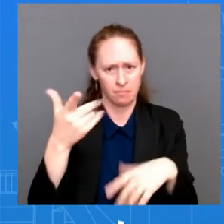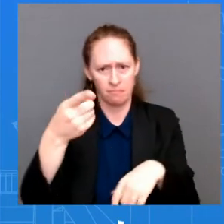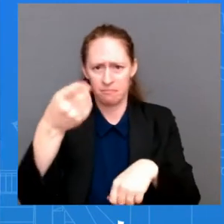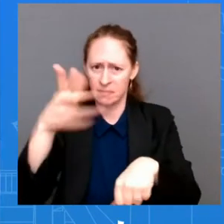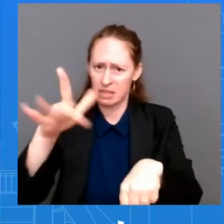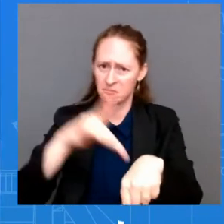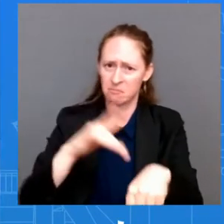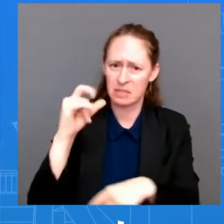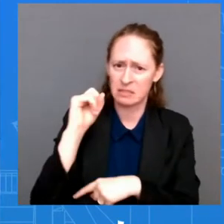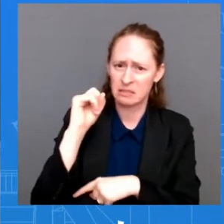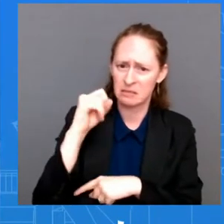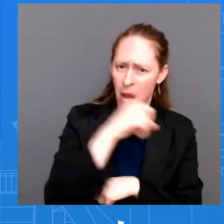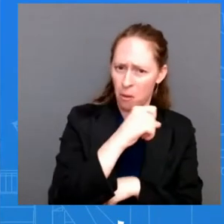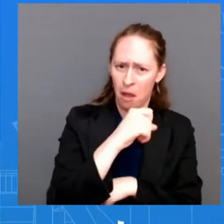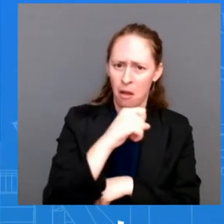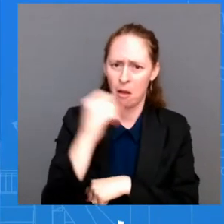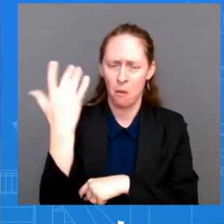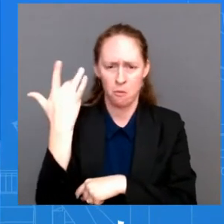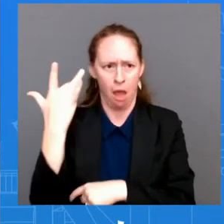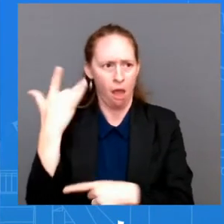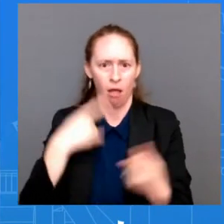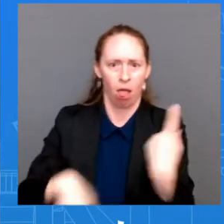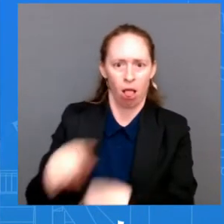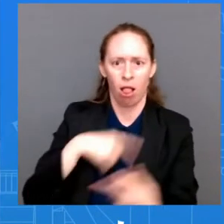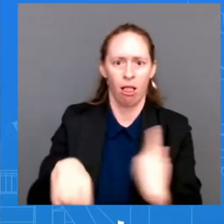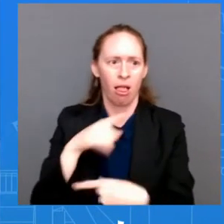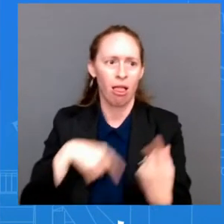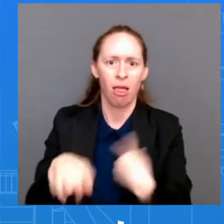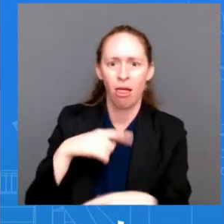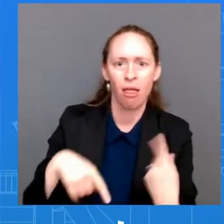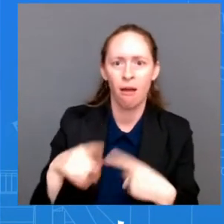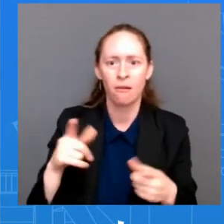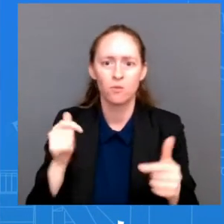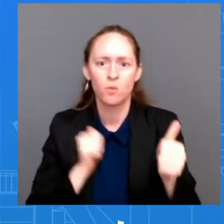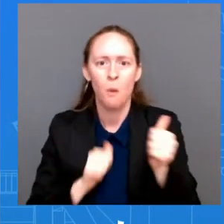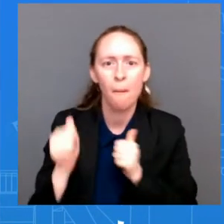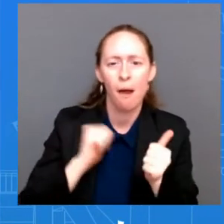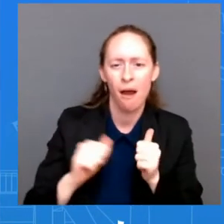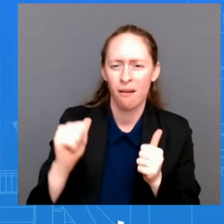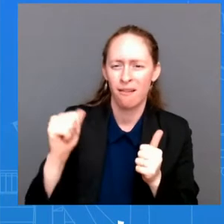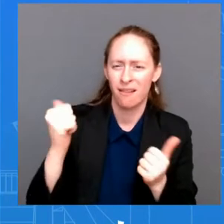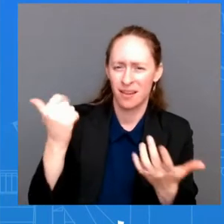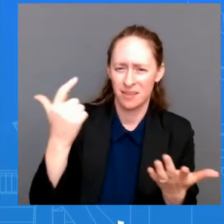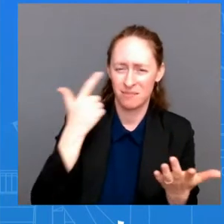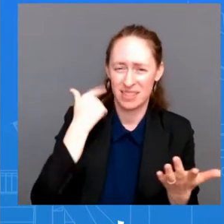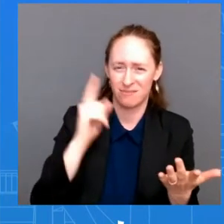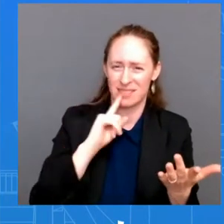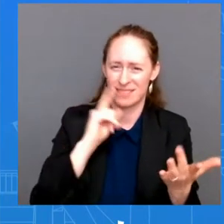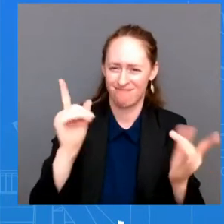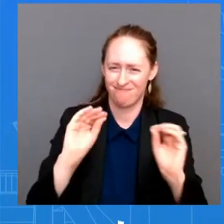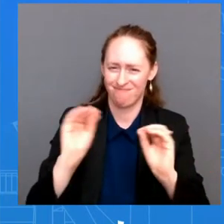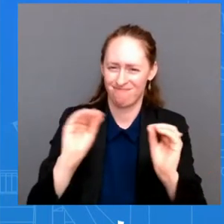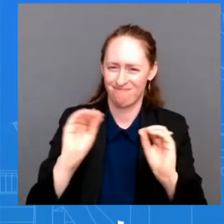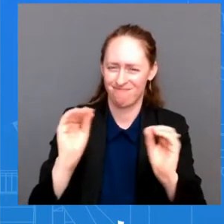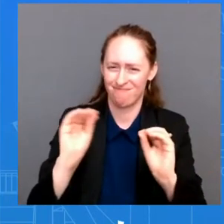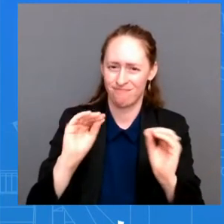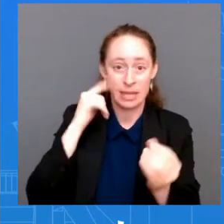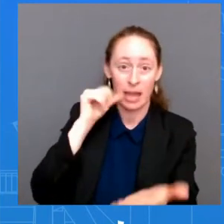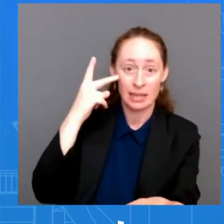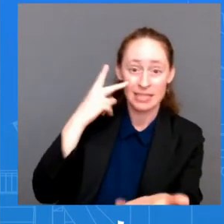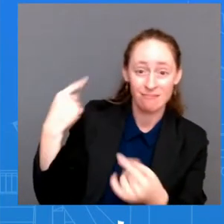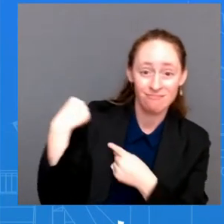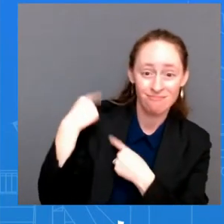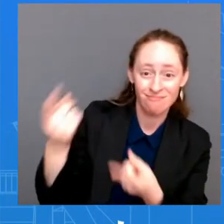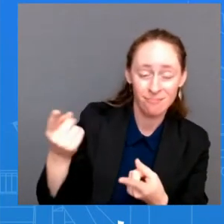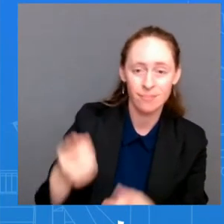Bravies the last couple of weeks? mean, there's been this question of whether there's this the last couple of weeks. I haven't seen any drama. I think you're manufacturing it with your question. I look,